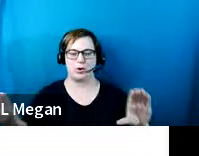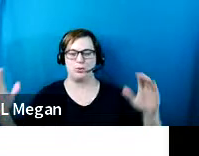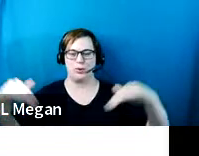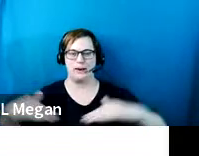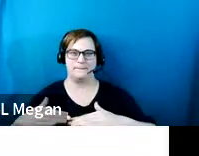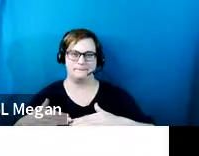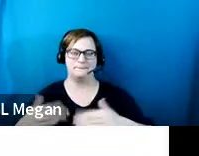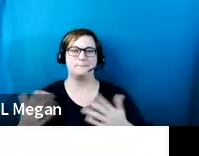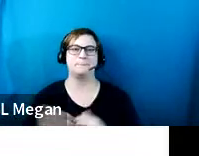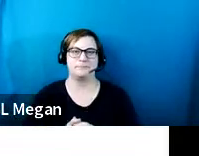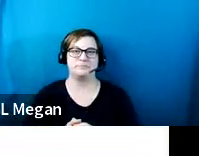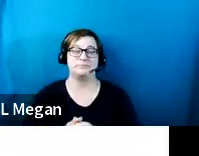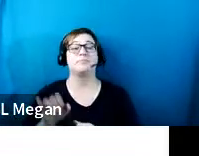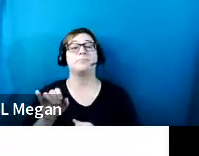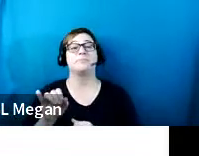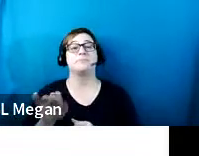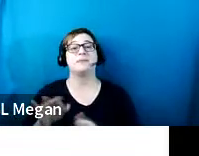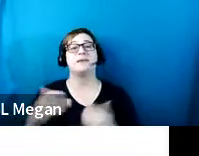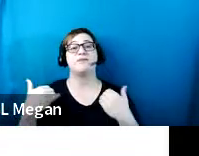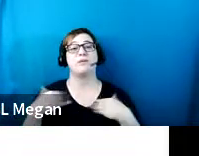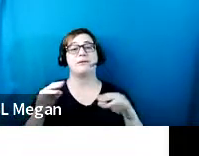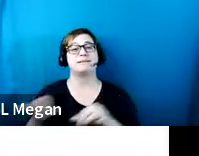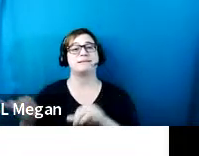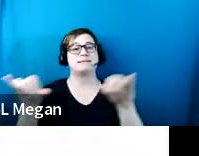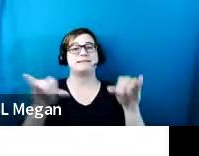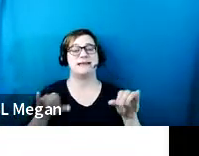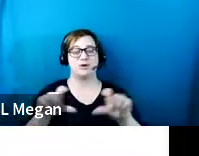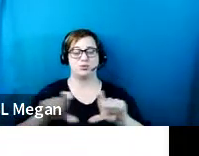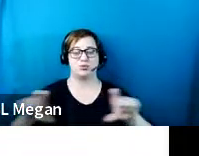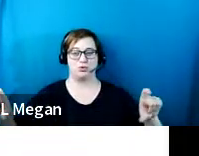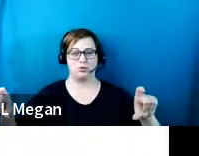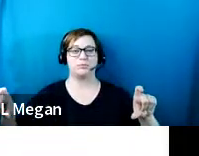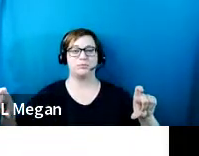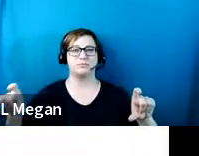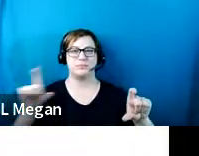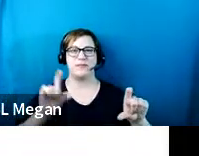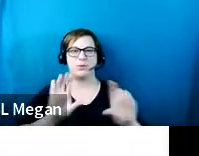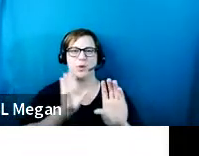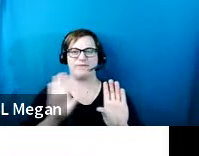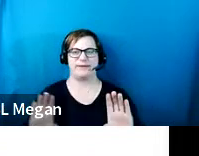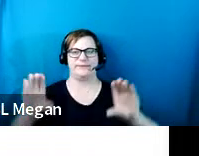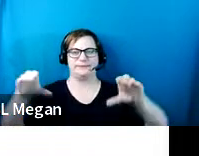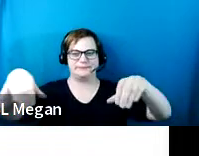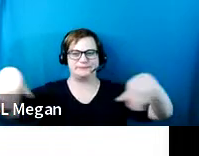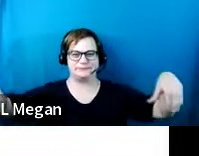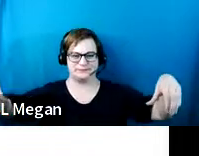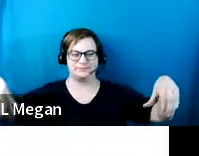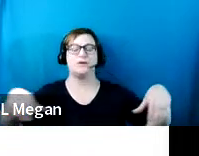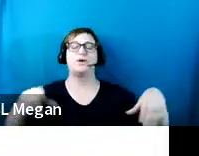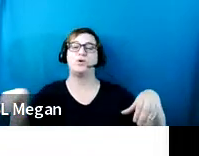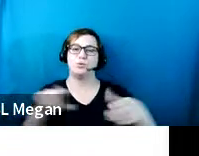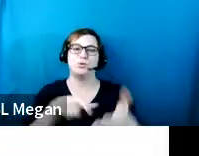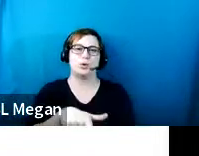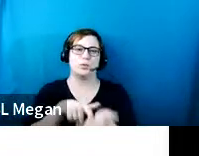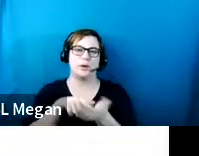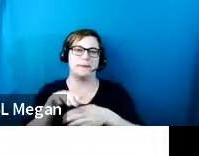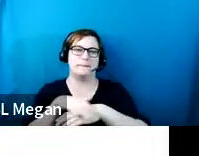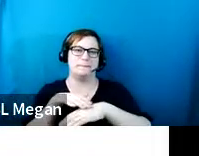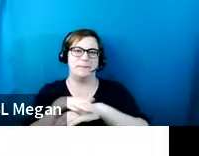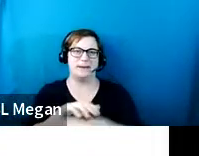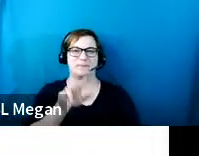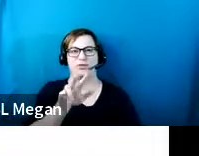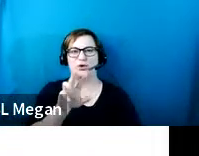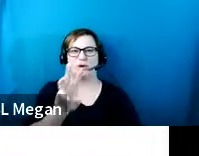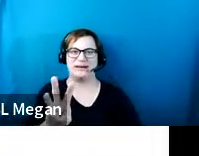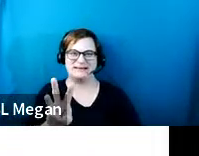If it is your standard curb ramp that's going to have the flared sides, then you are going to have to have a minimum 36